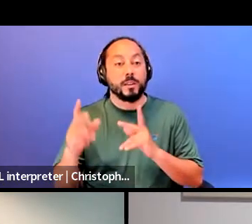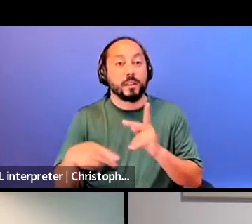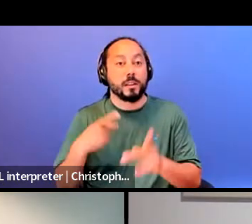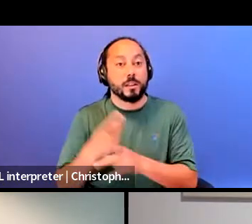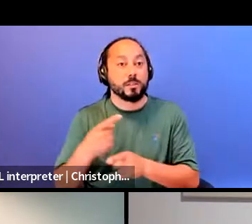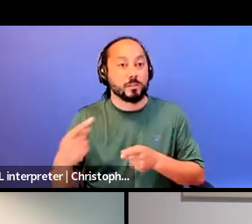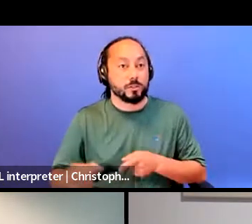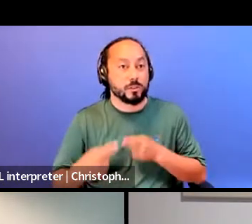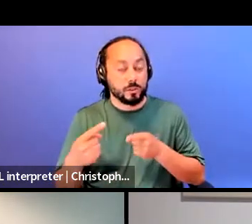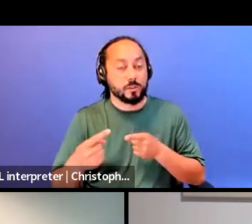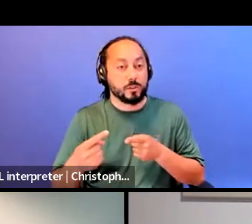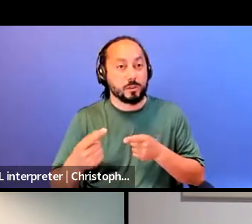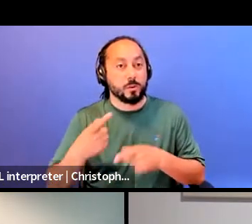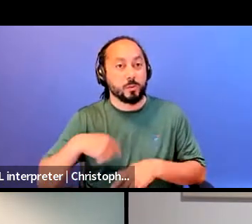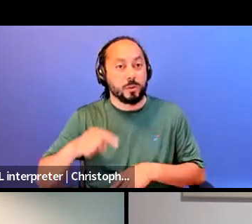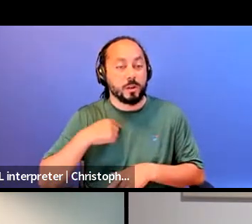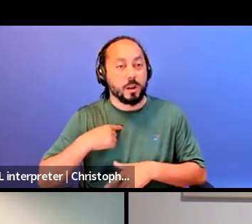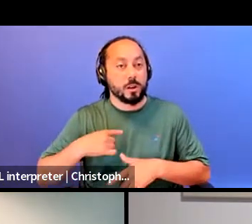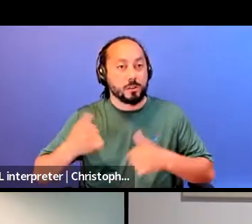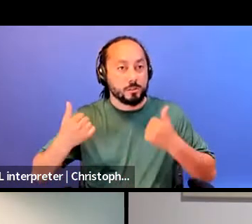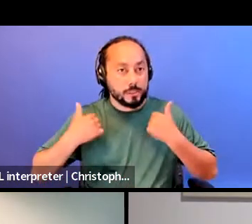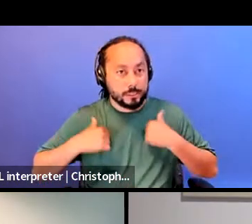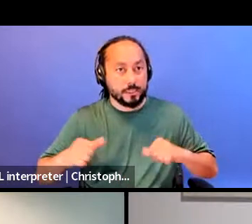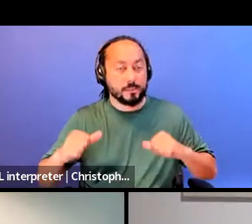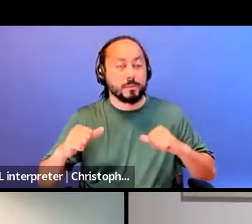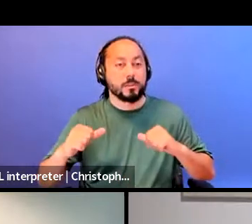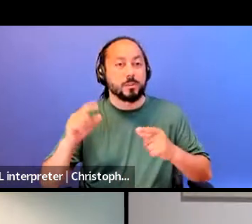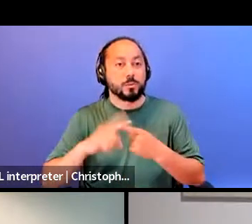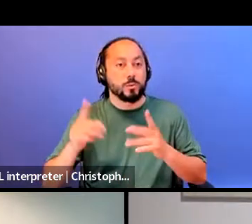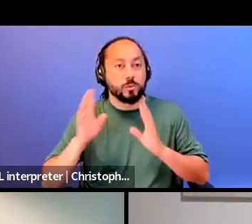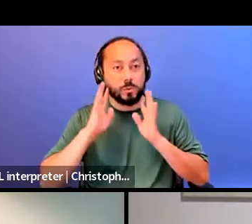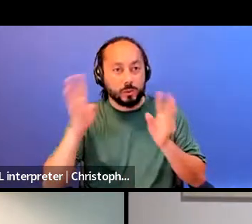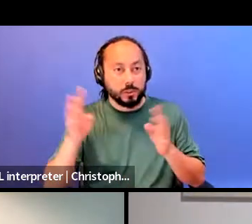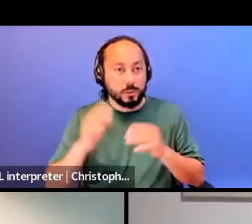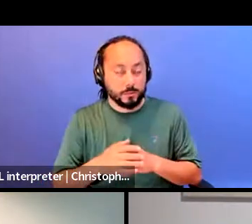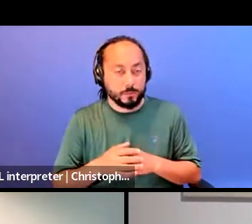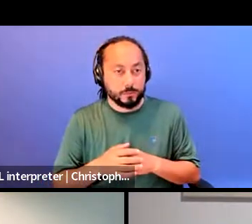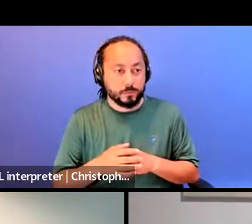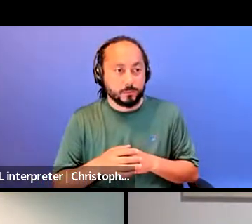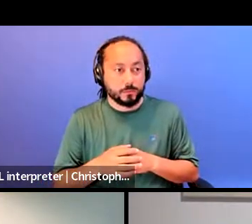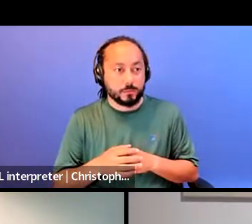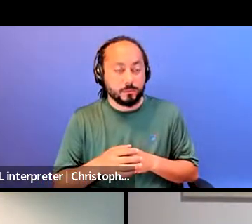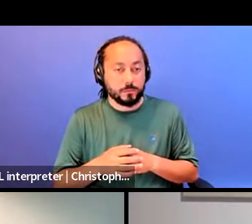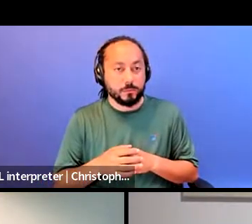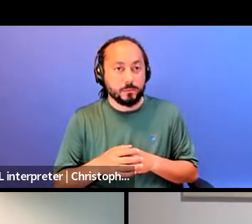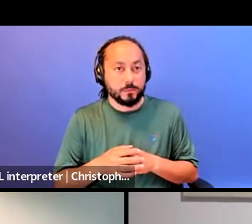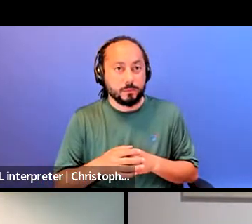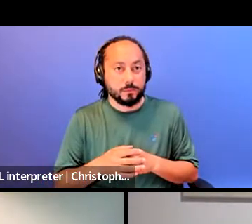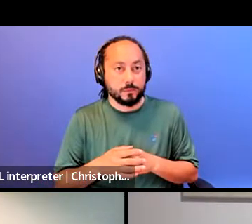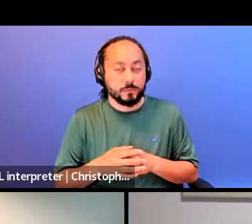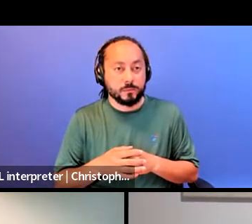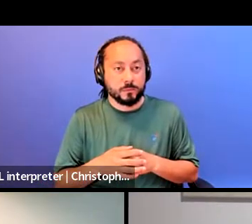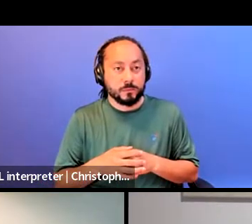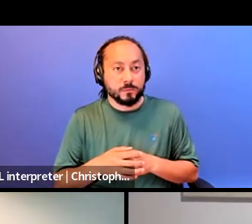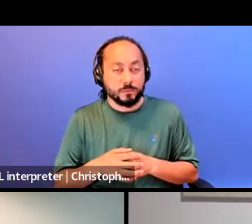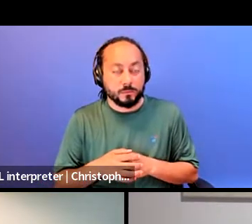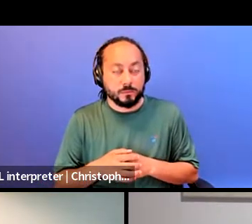are attempting to, you know, to create, the kinds of, you know,